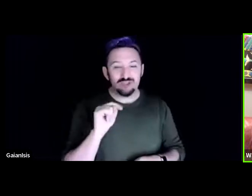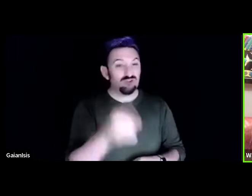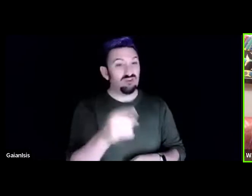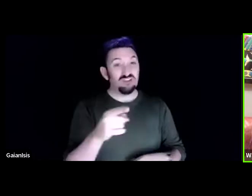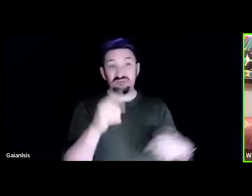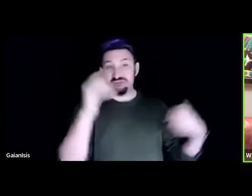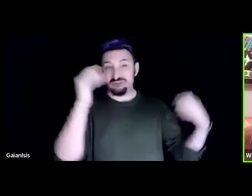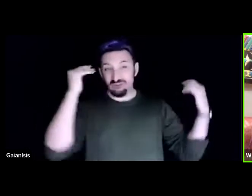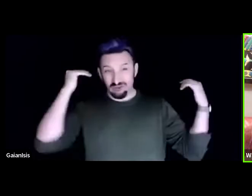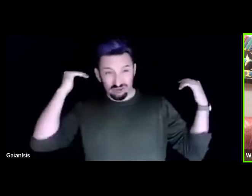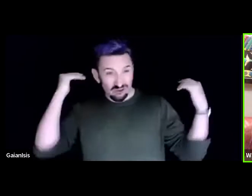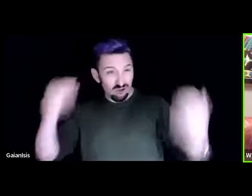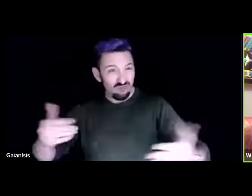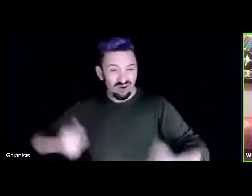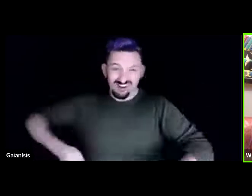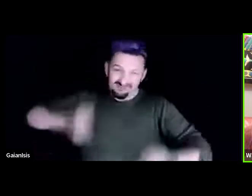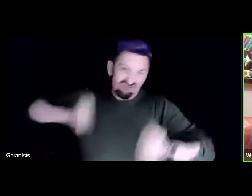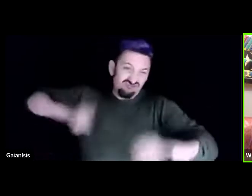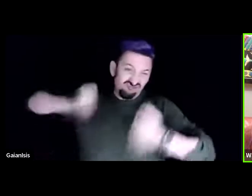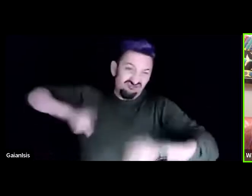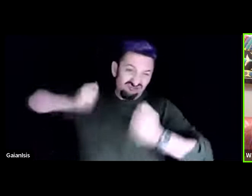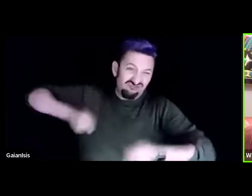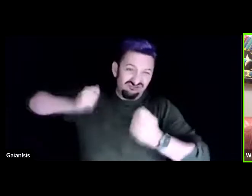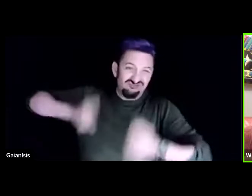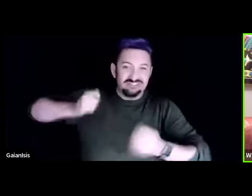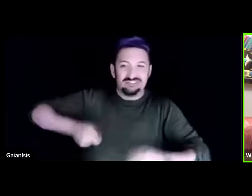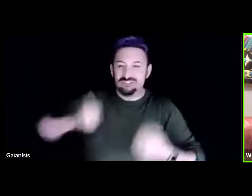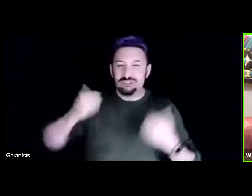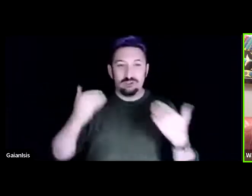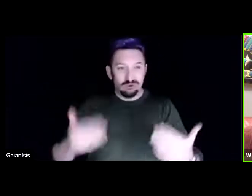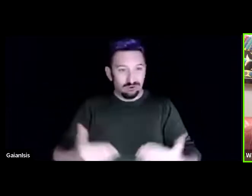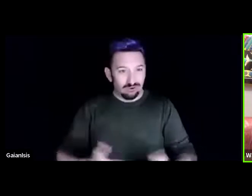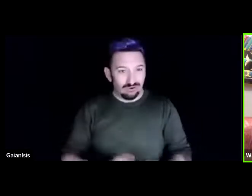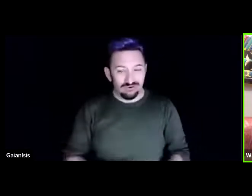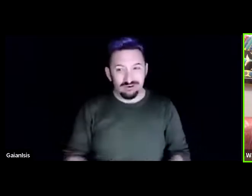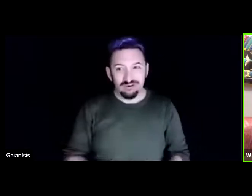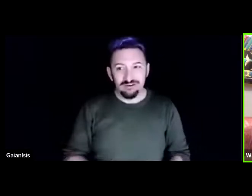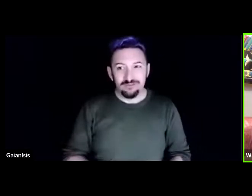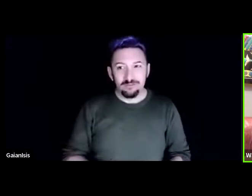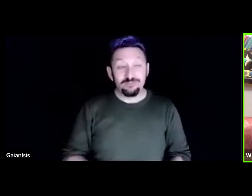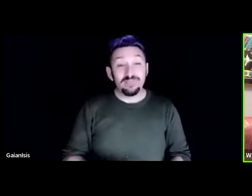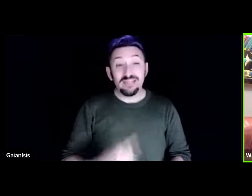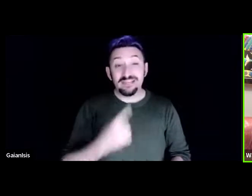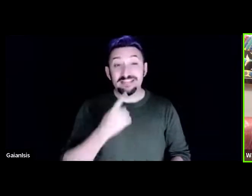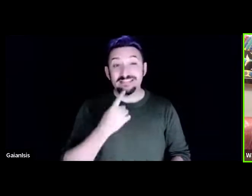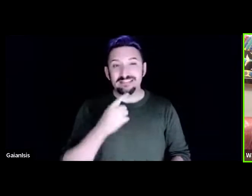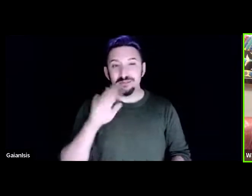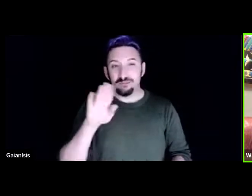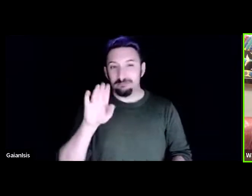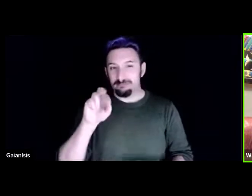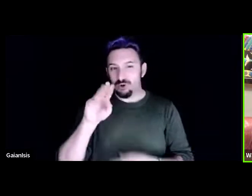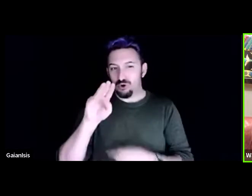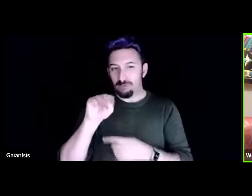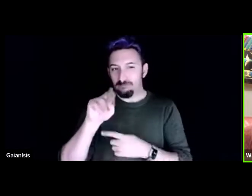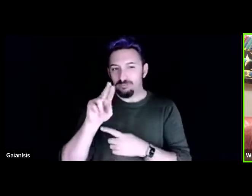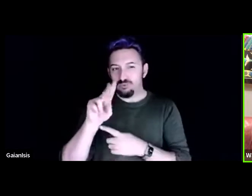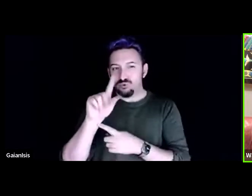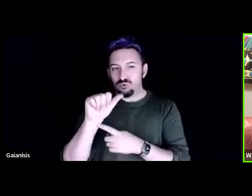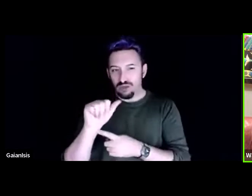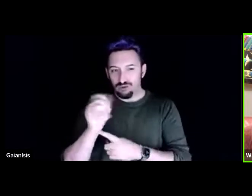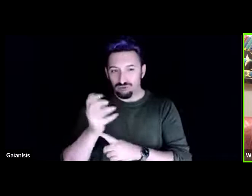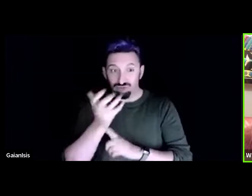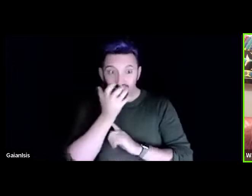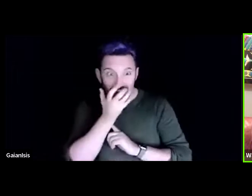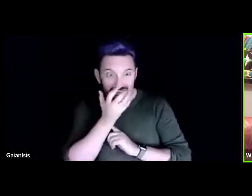right um and you know I mentioned that bermuda grass the baby version of this garden